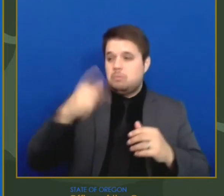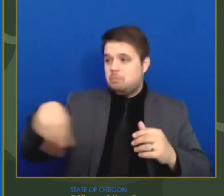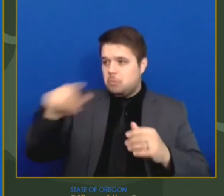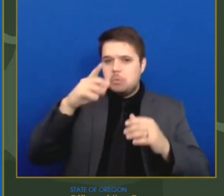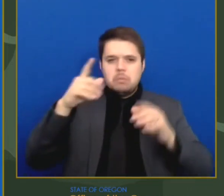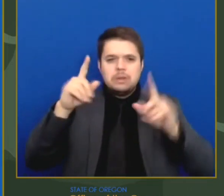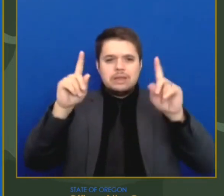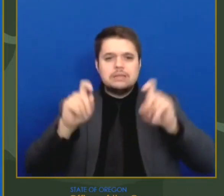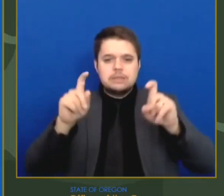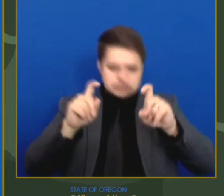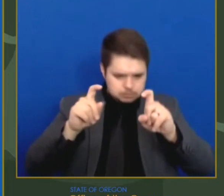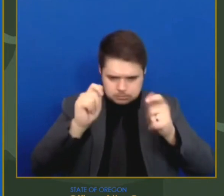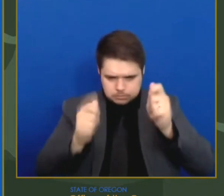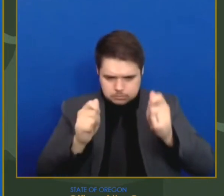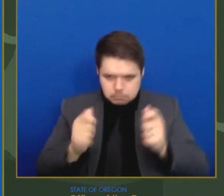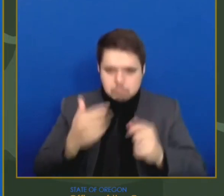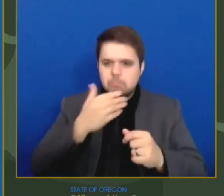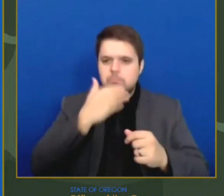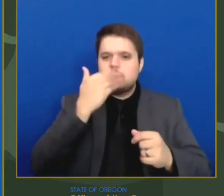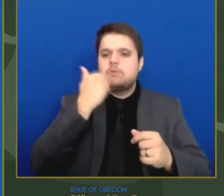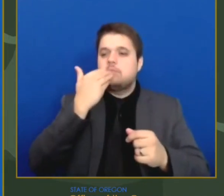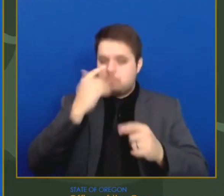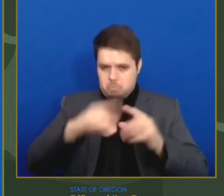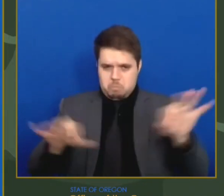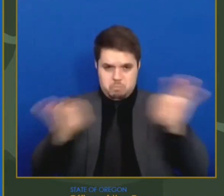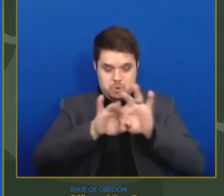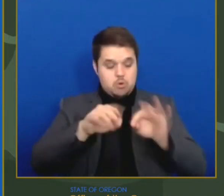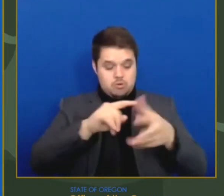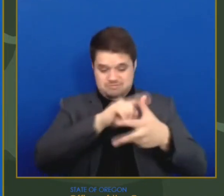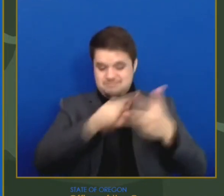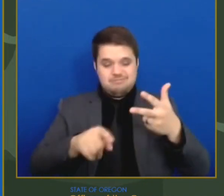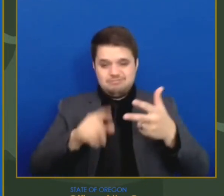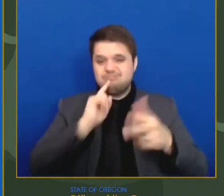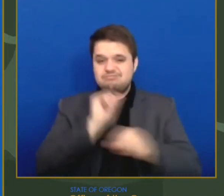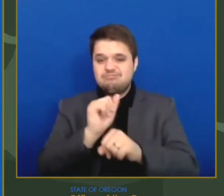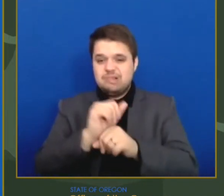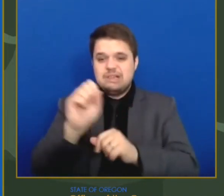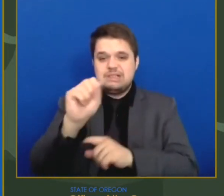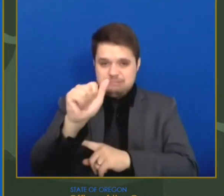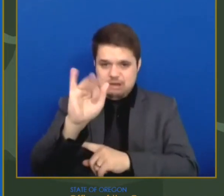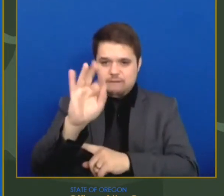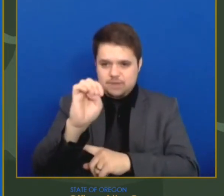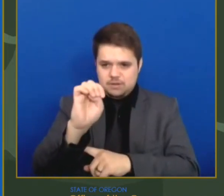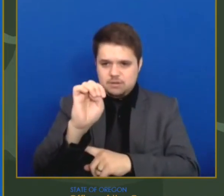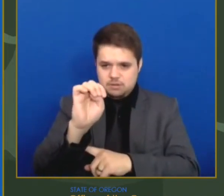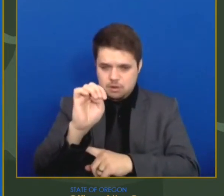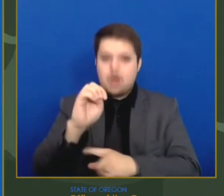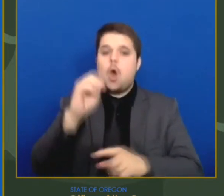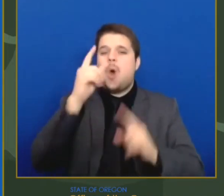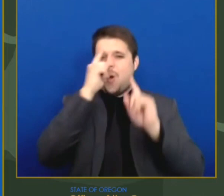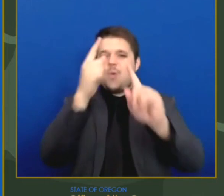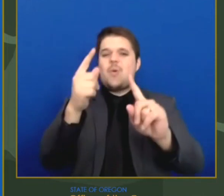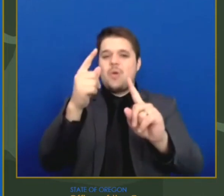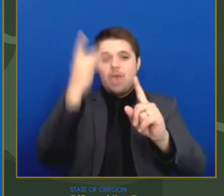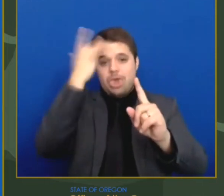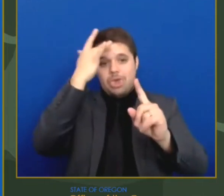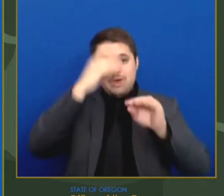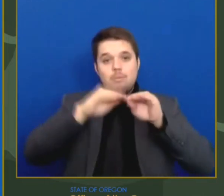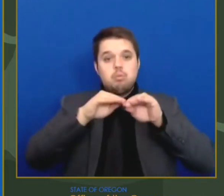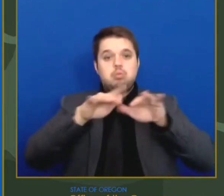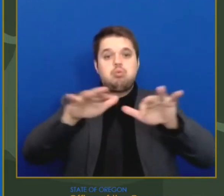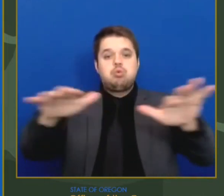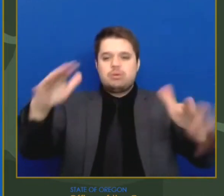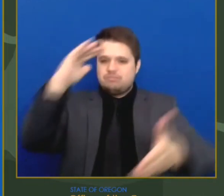proved to be safe and reduce your risks from COVID-19. Oregon is deploying the Johnson & Johnson vaccine in all settings to provide people and